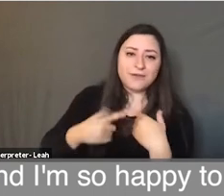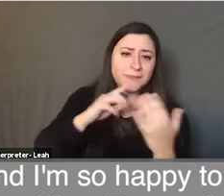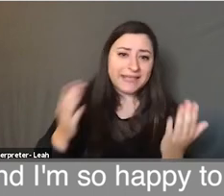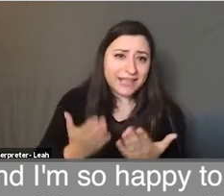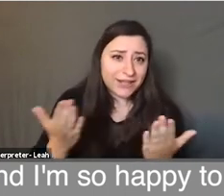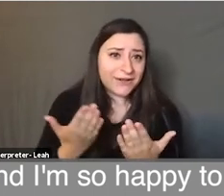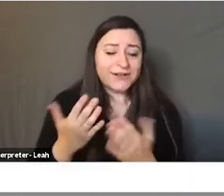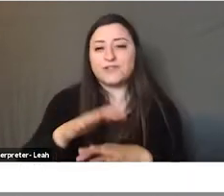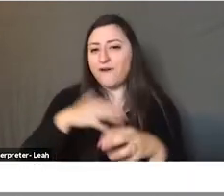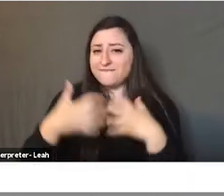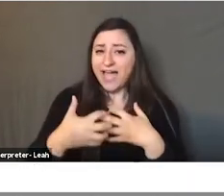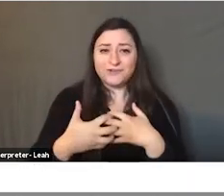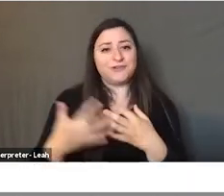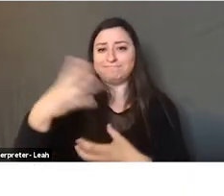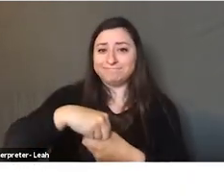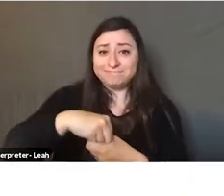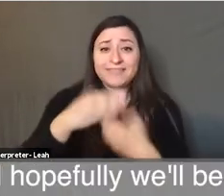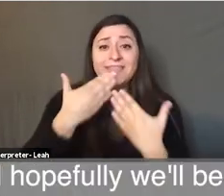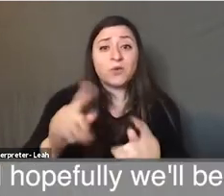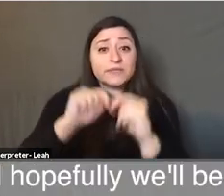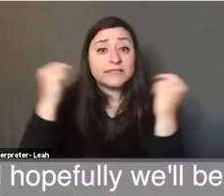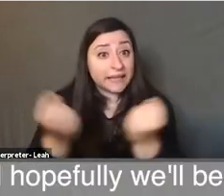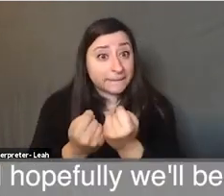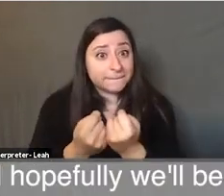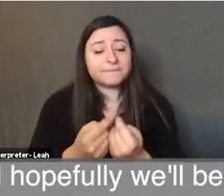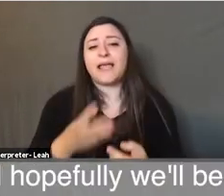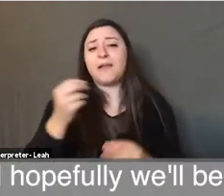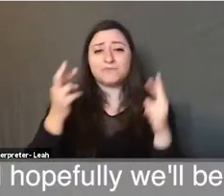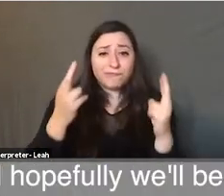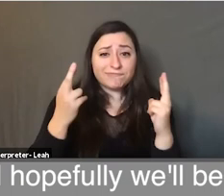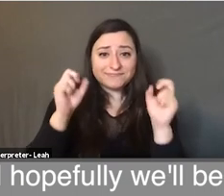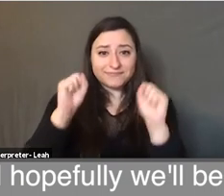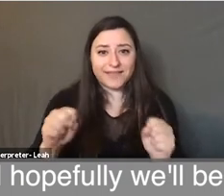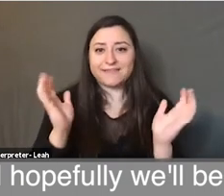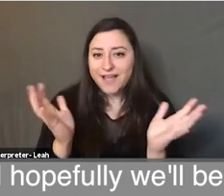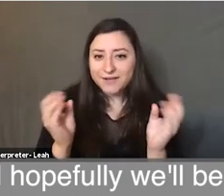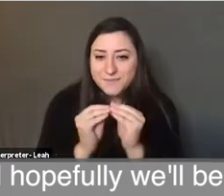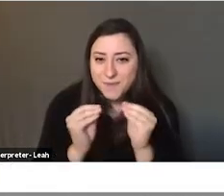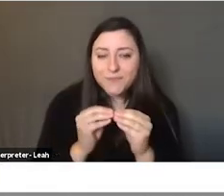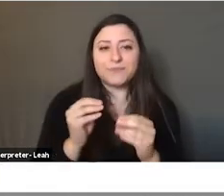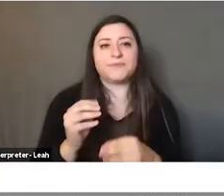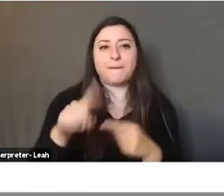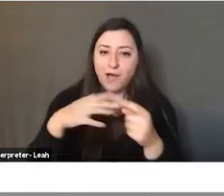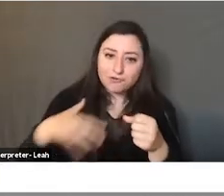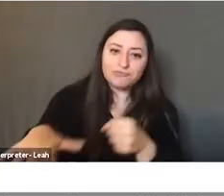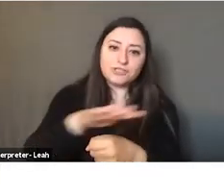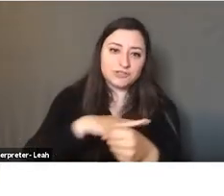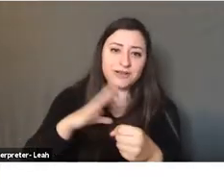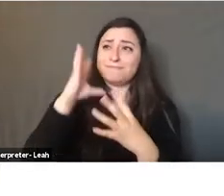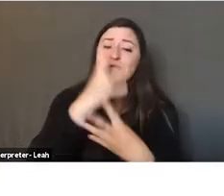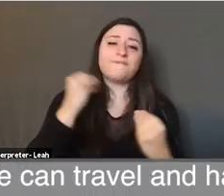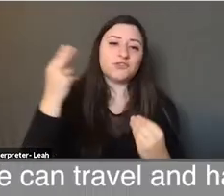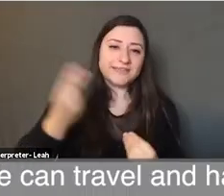a Slow Factory fellow. Thank you for all the team, and hopefully we'll be able to talk soon about our region and our beautiful history.